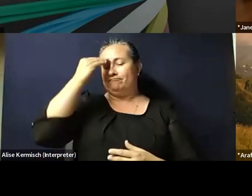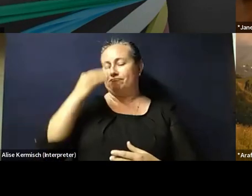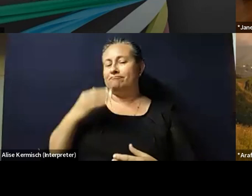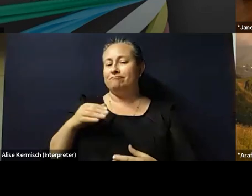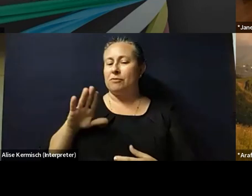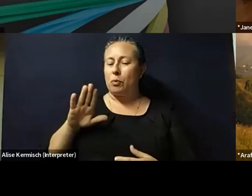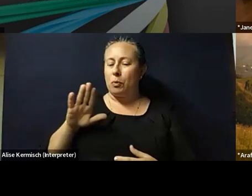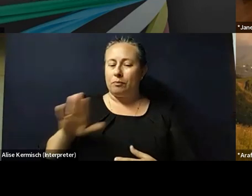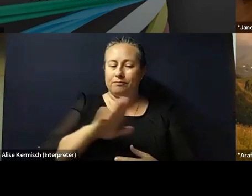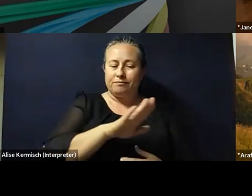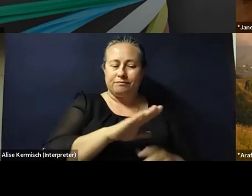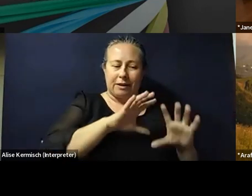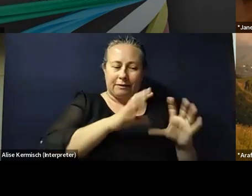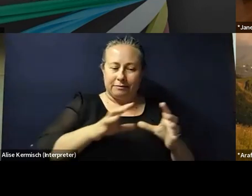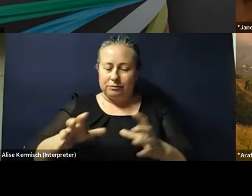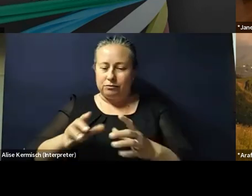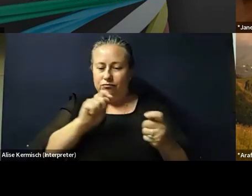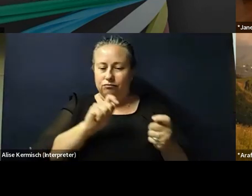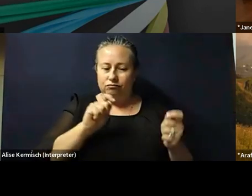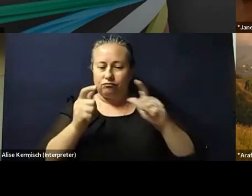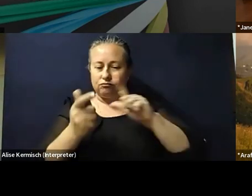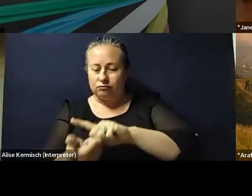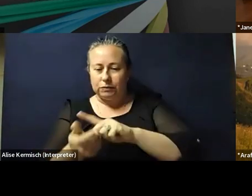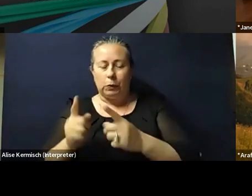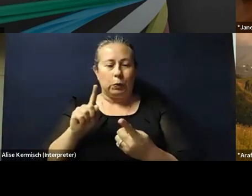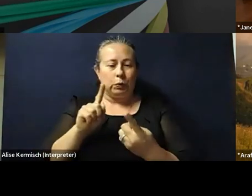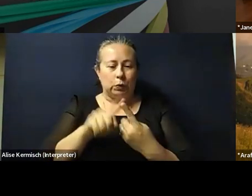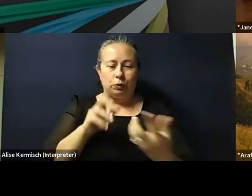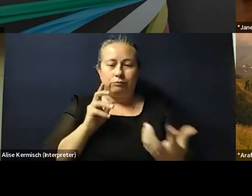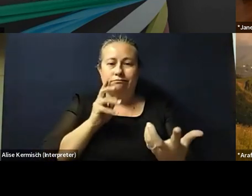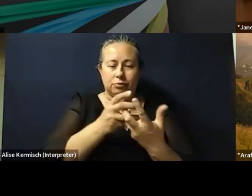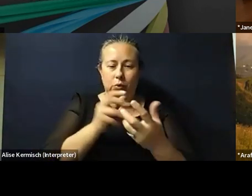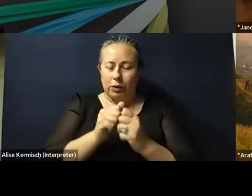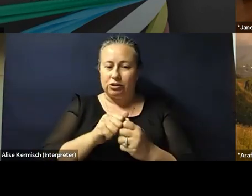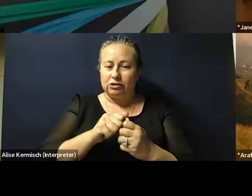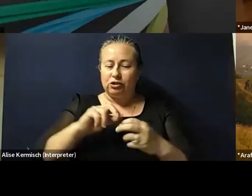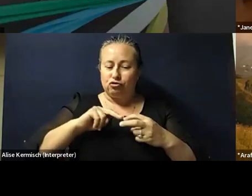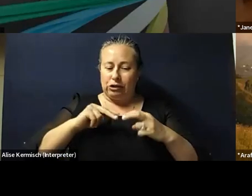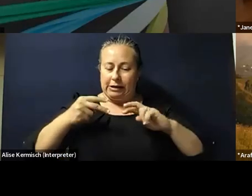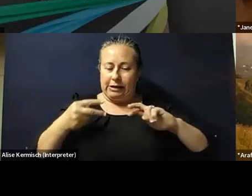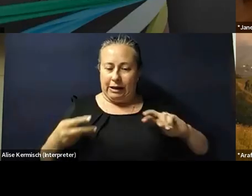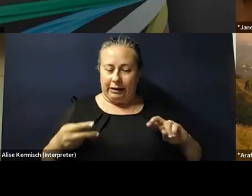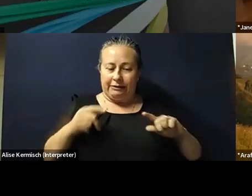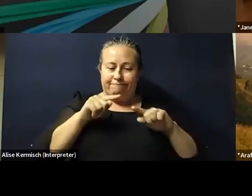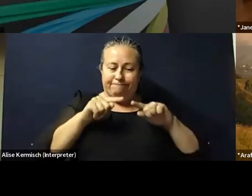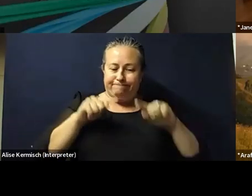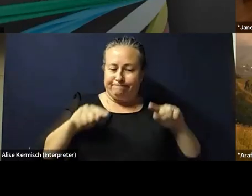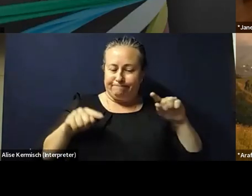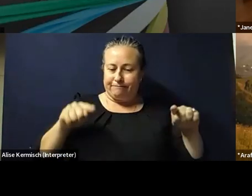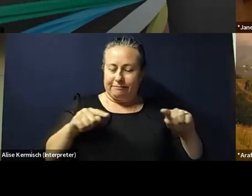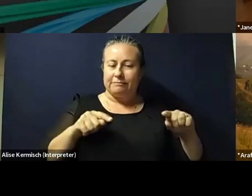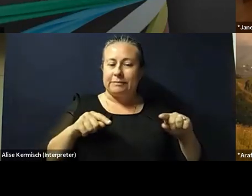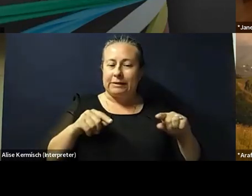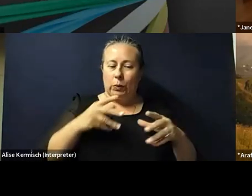those classifications actually translated to the genetic variation that underlies